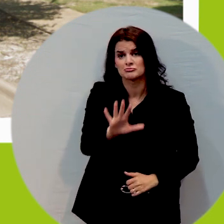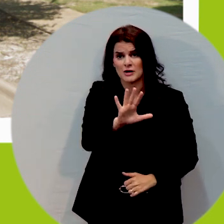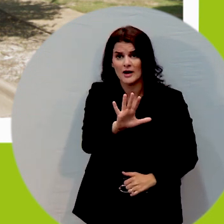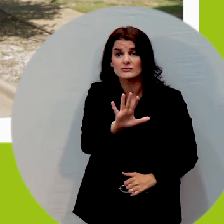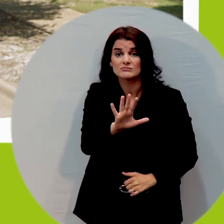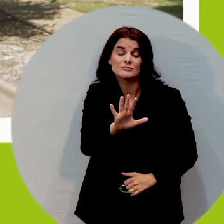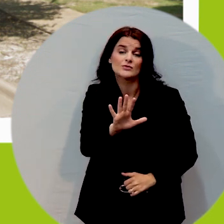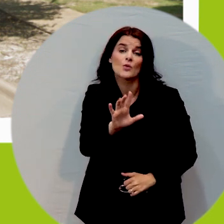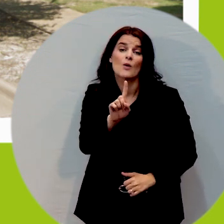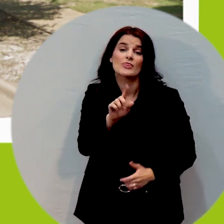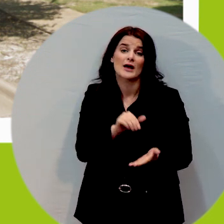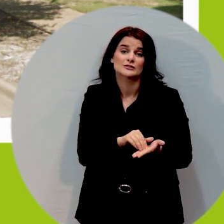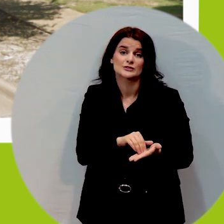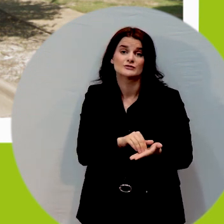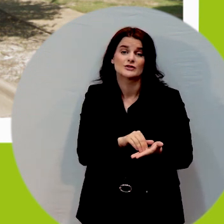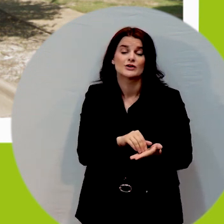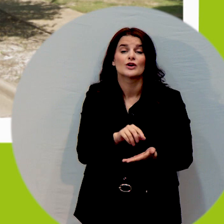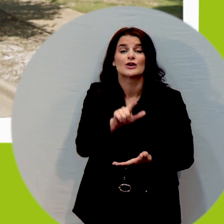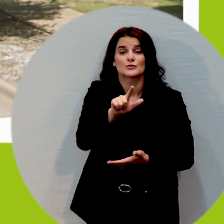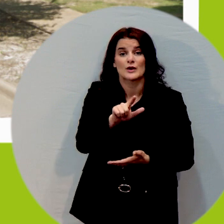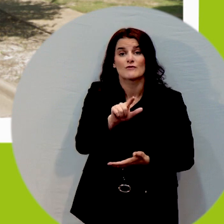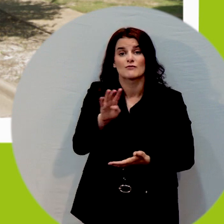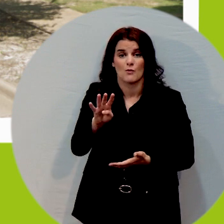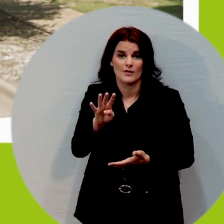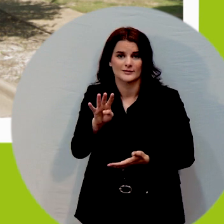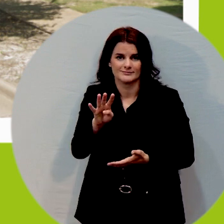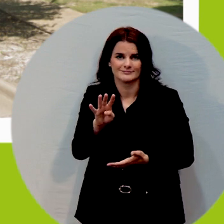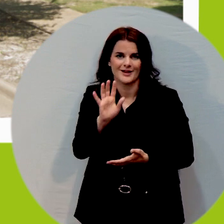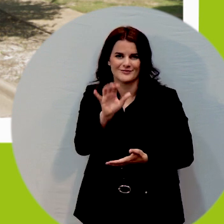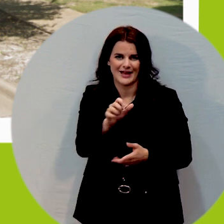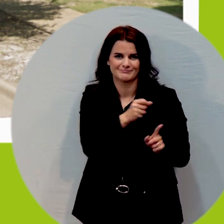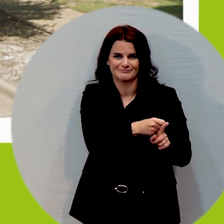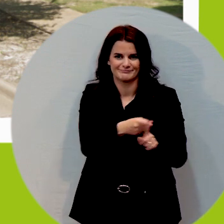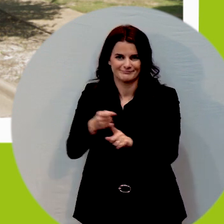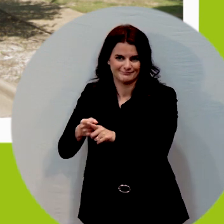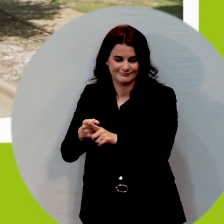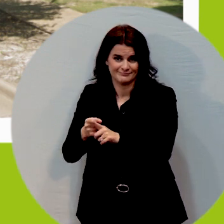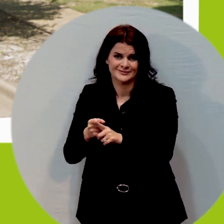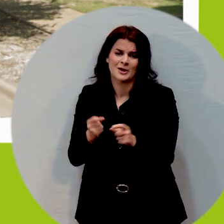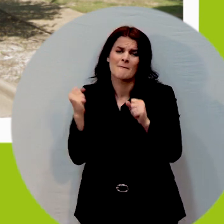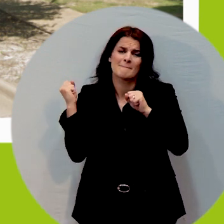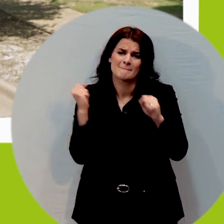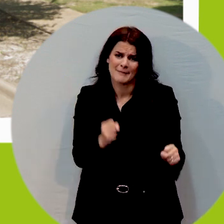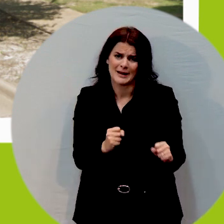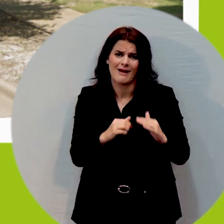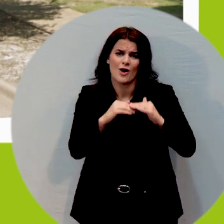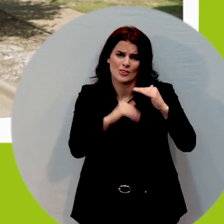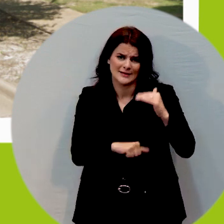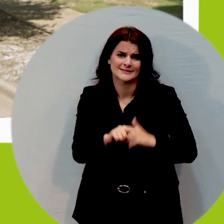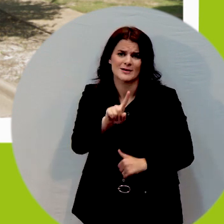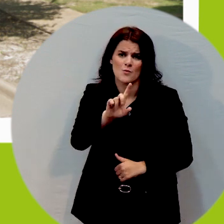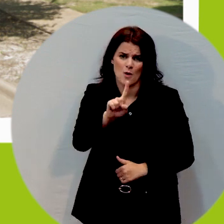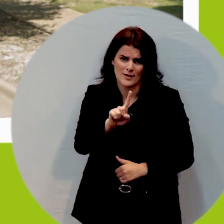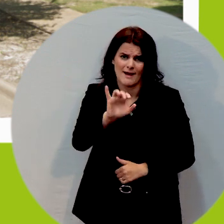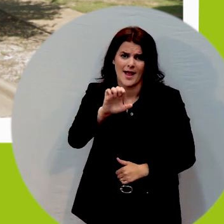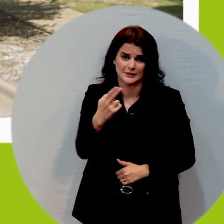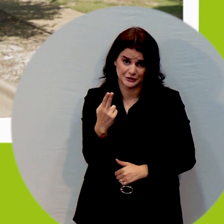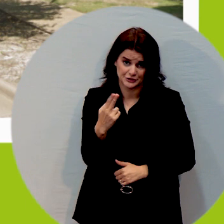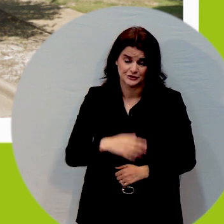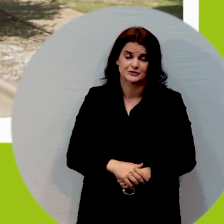1224 of those instances so the vast majority of these are below an inch. They're also